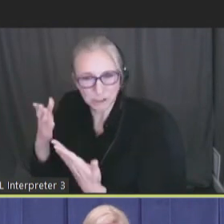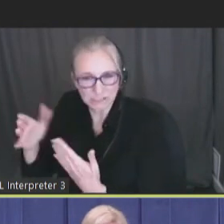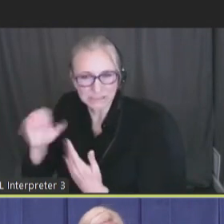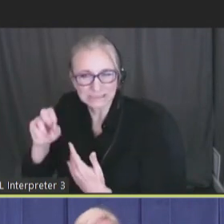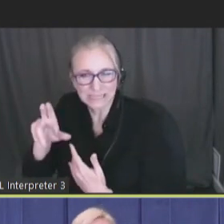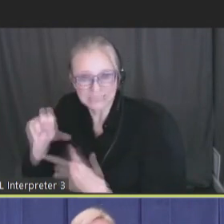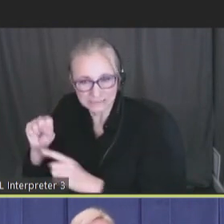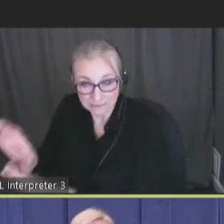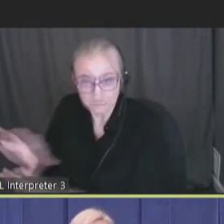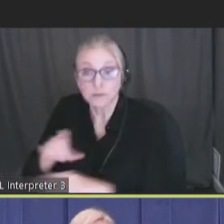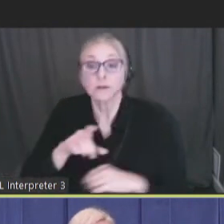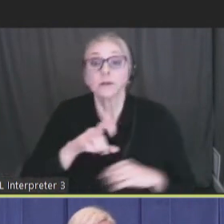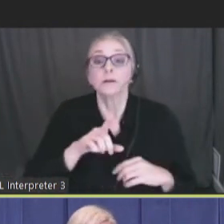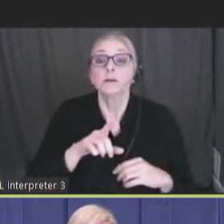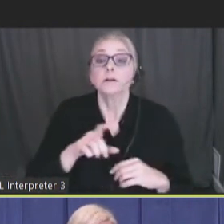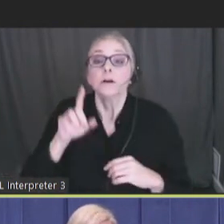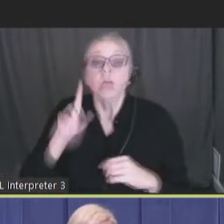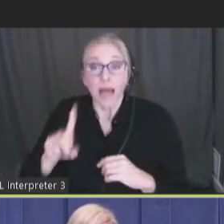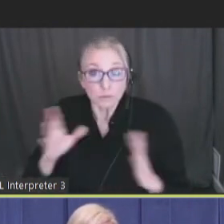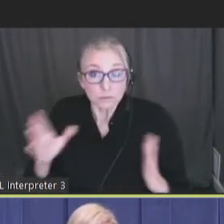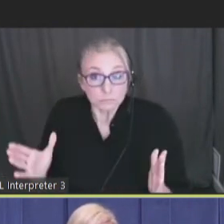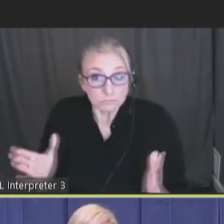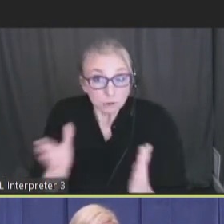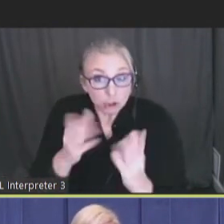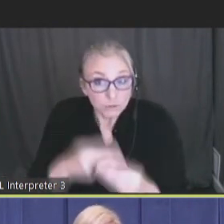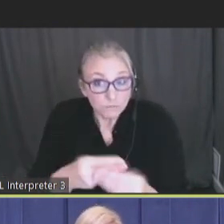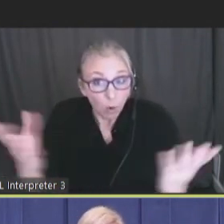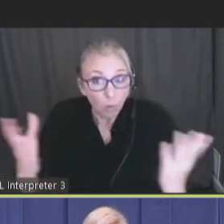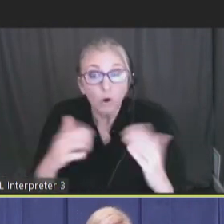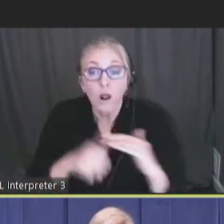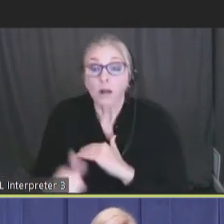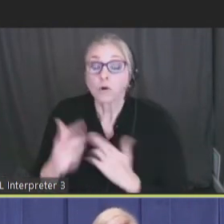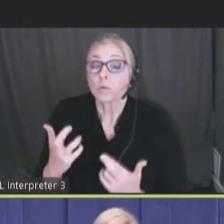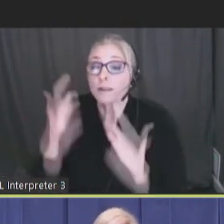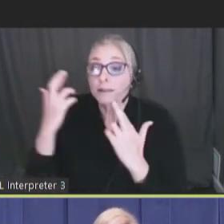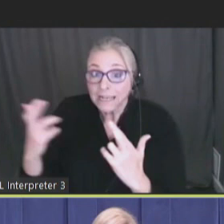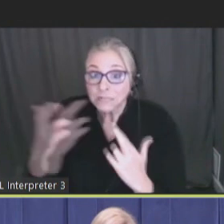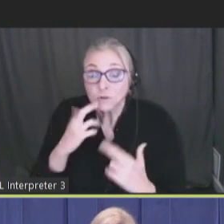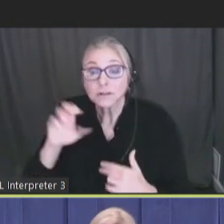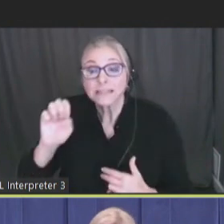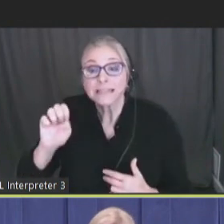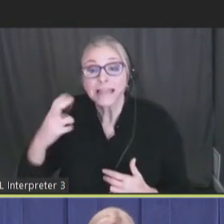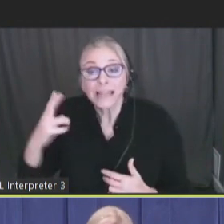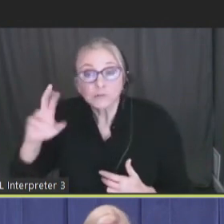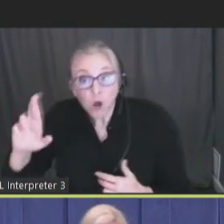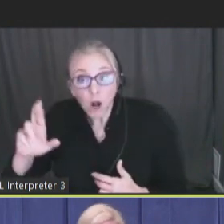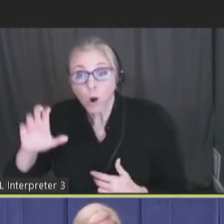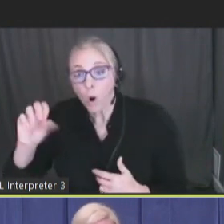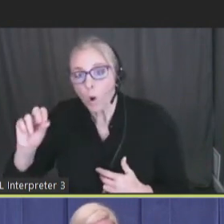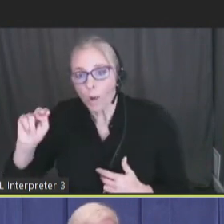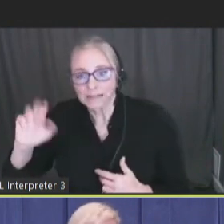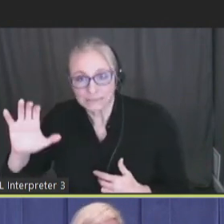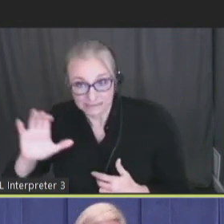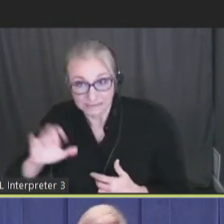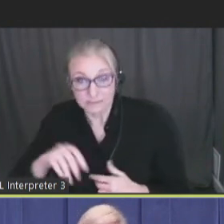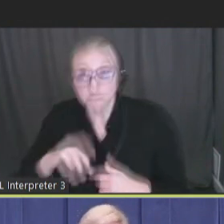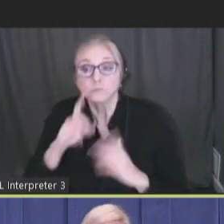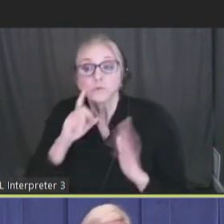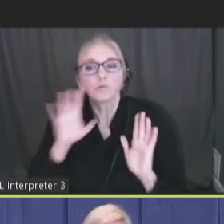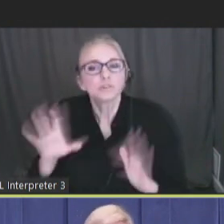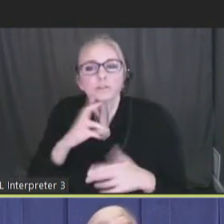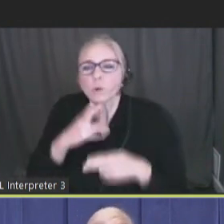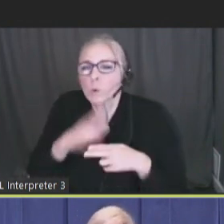Those were what was pushed forward under the recommendations for EHR and ONC. So, just as a quick